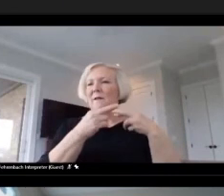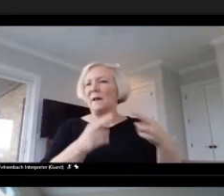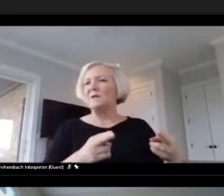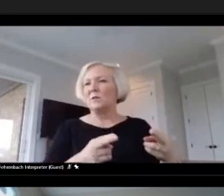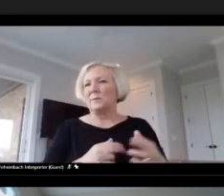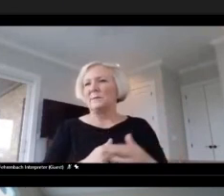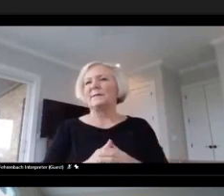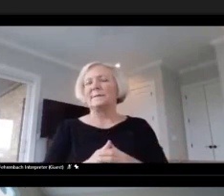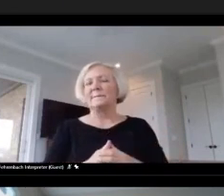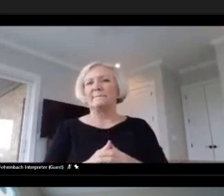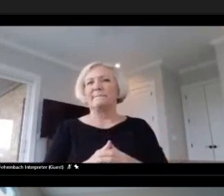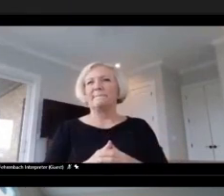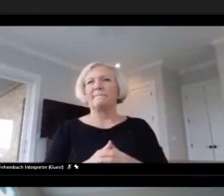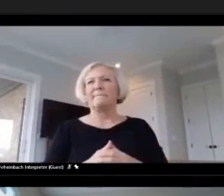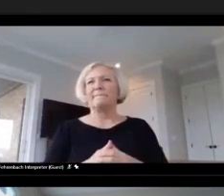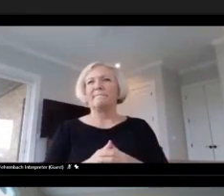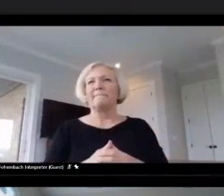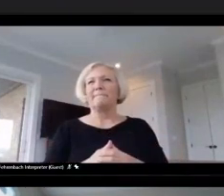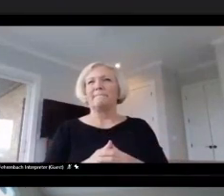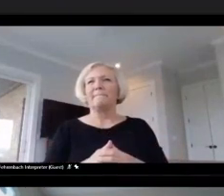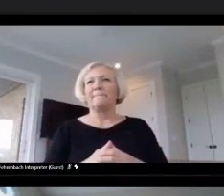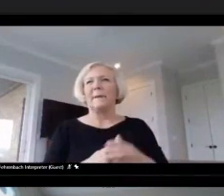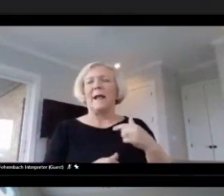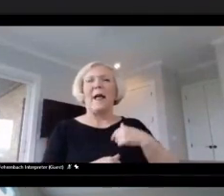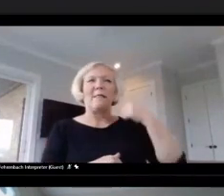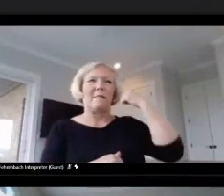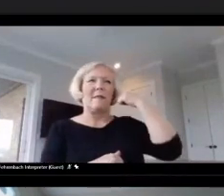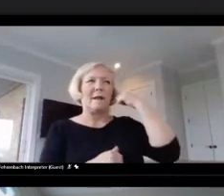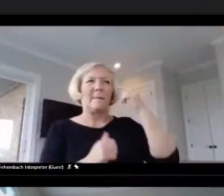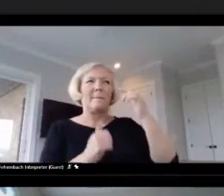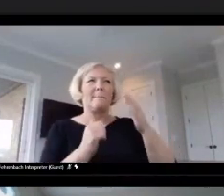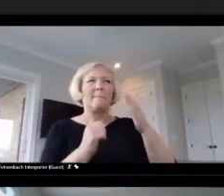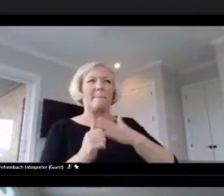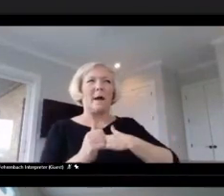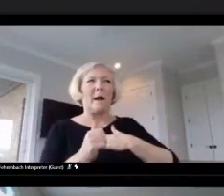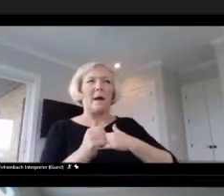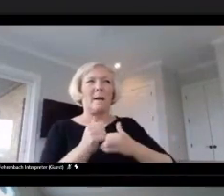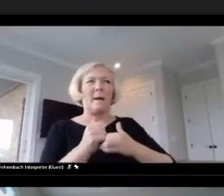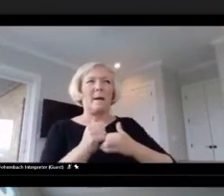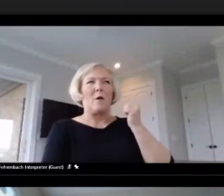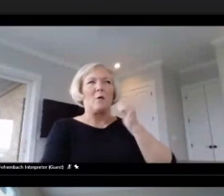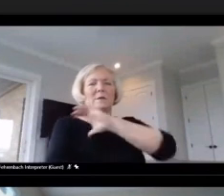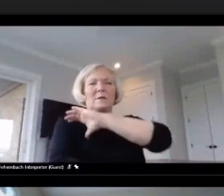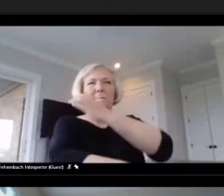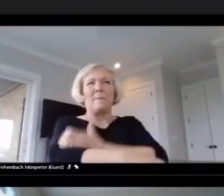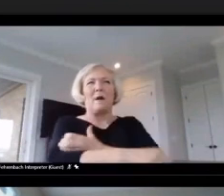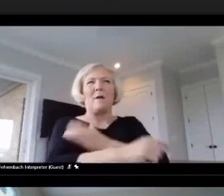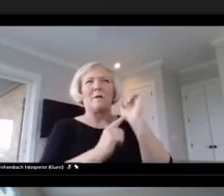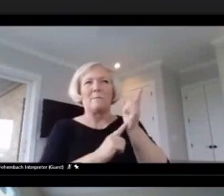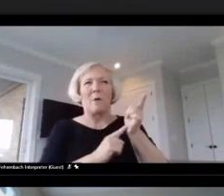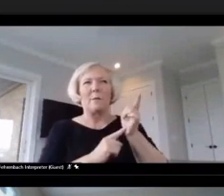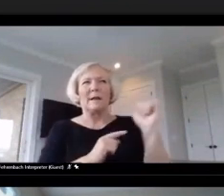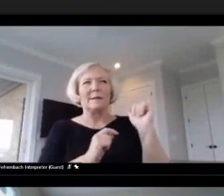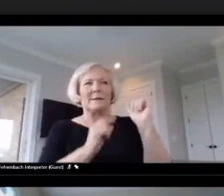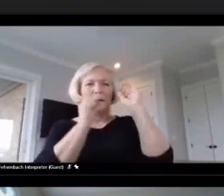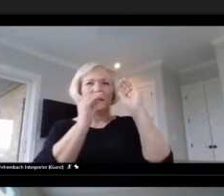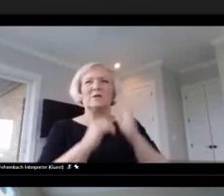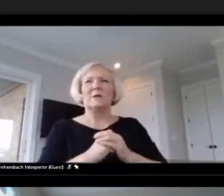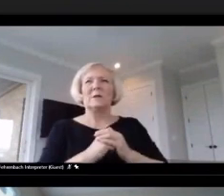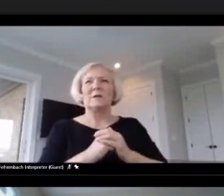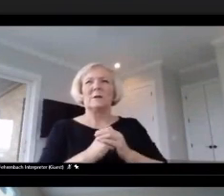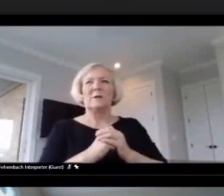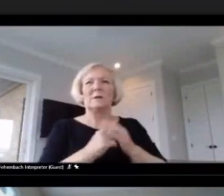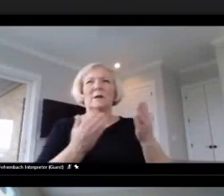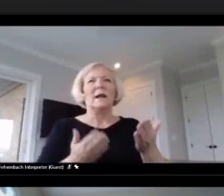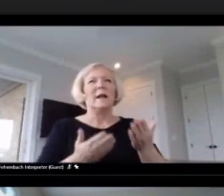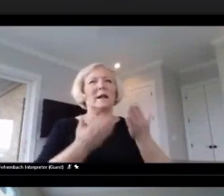I think my most powerful moment as a teacher, I mean, of course, you know, submitting the box